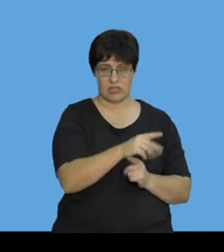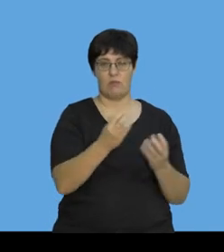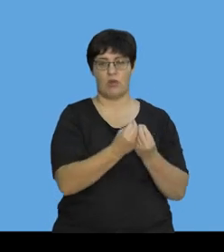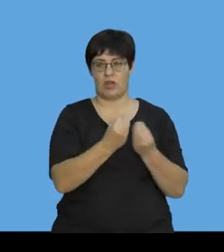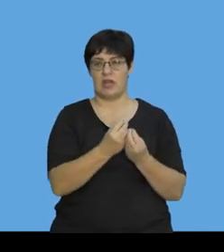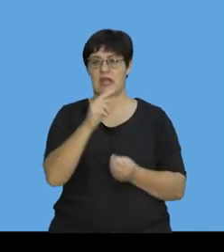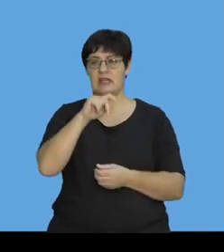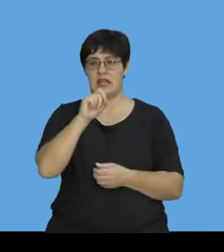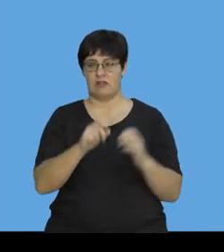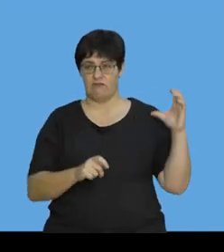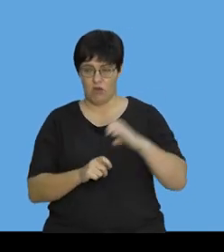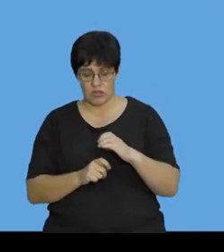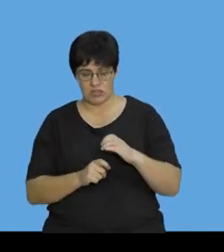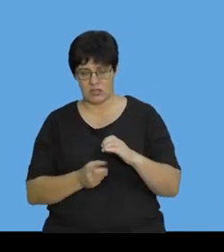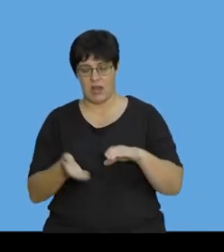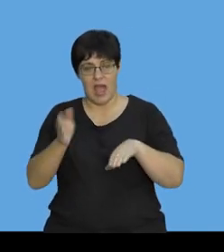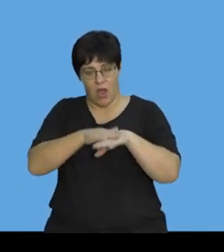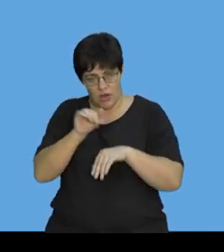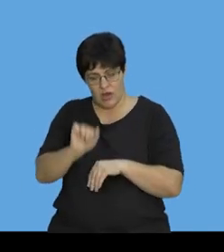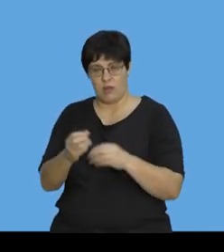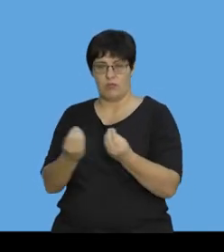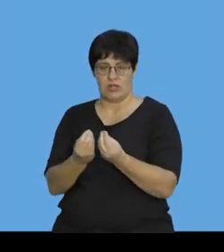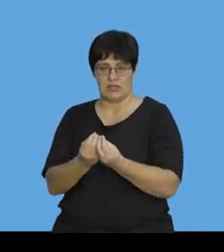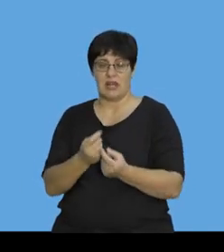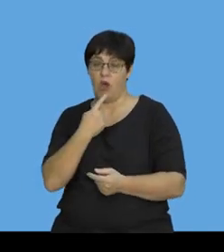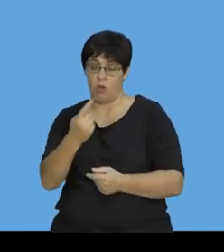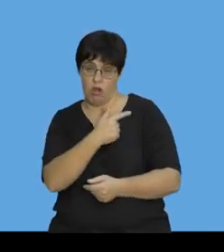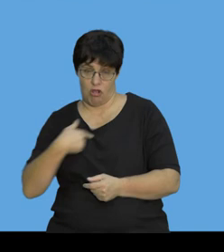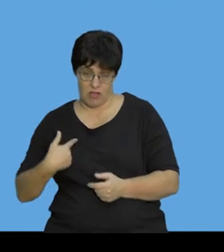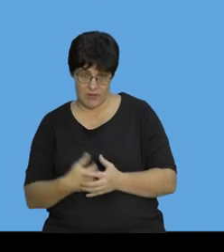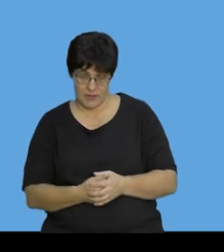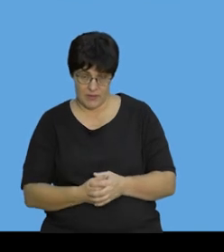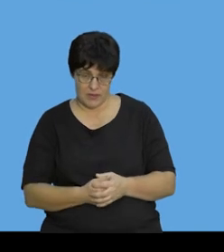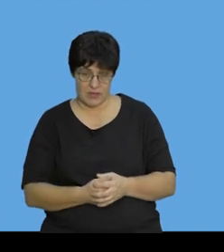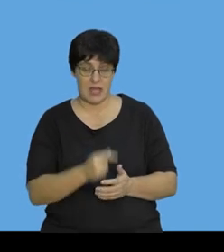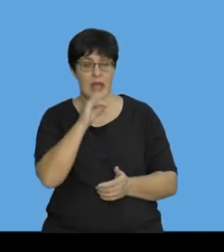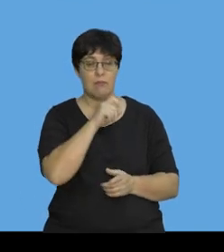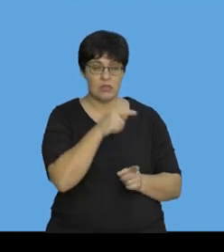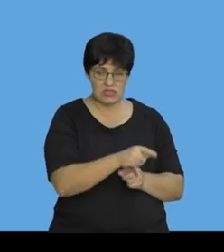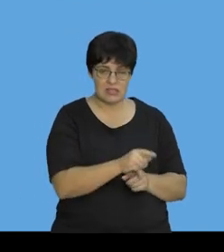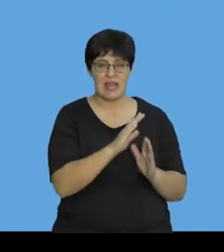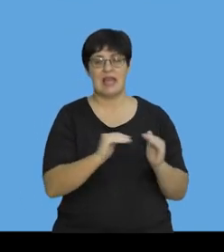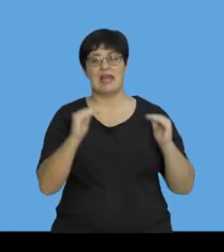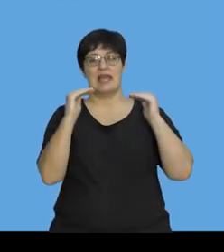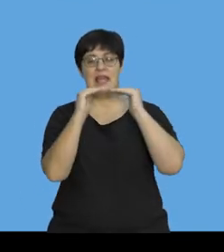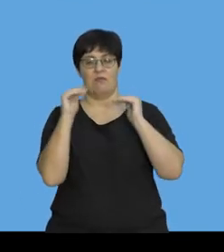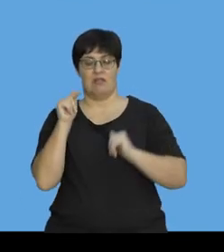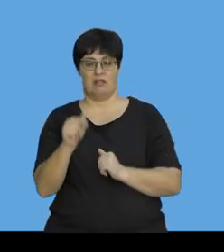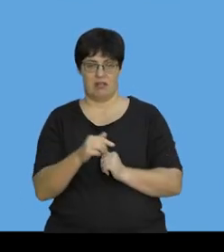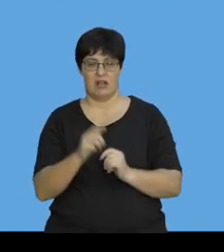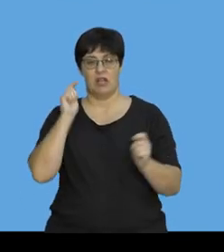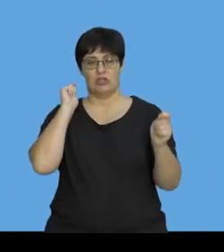Impulse is the product of net force acting on an object and the time for which it acts. Impulse is